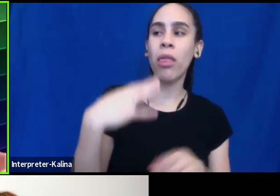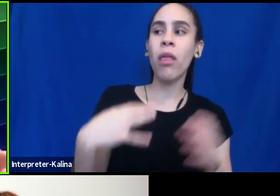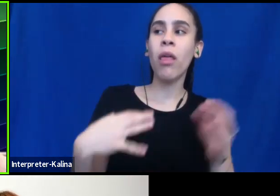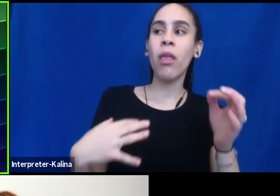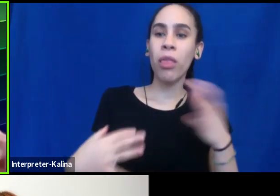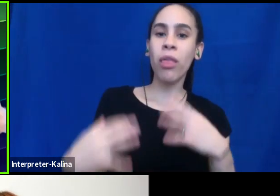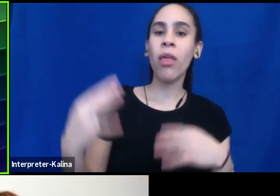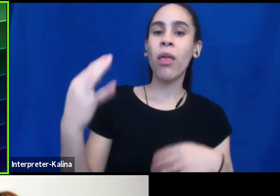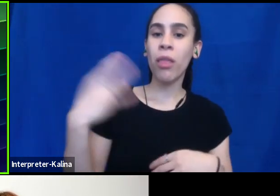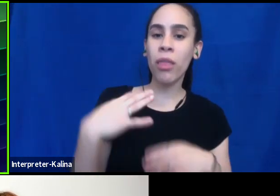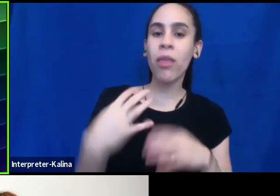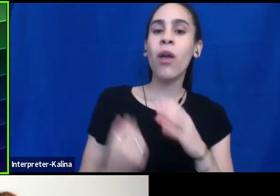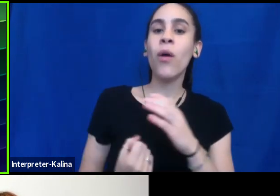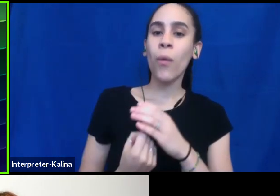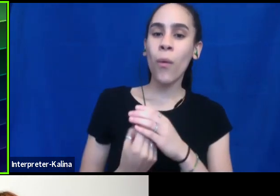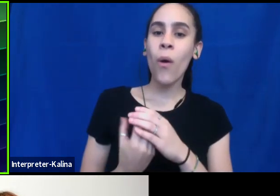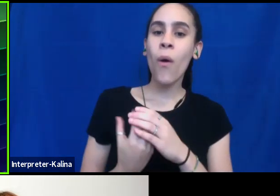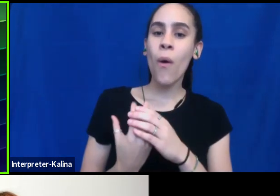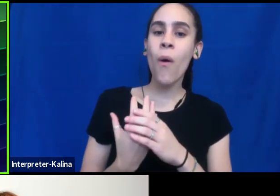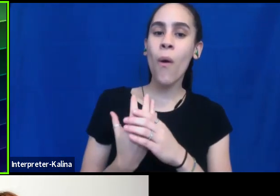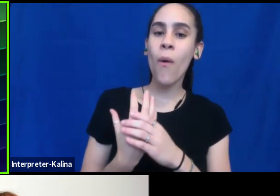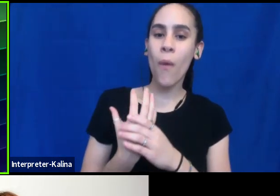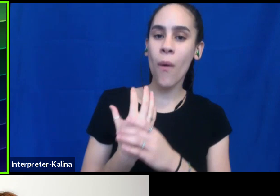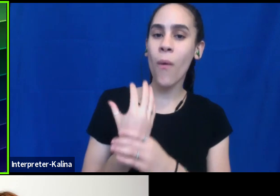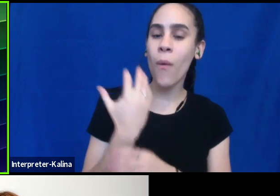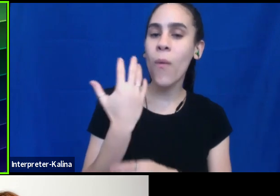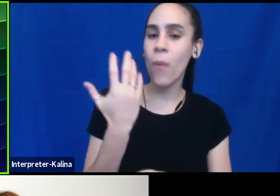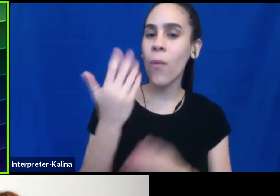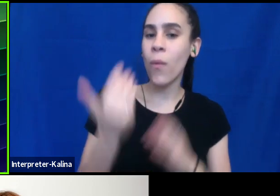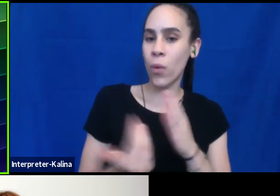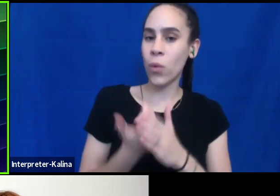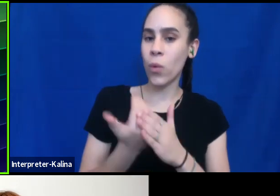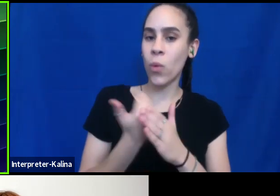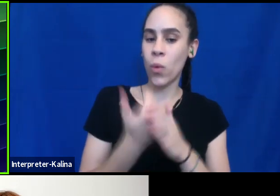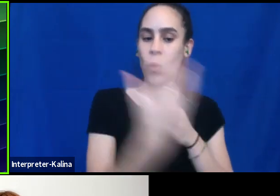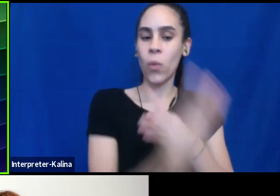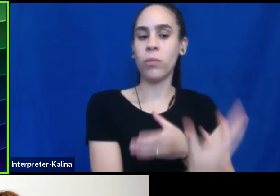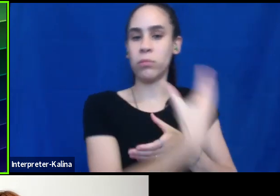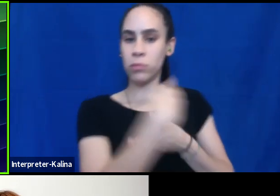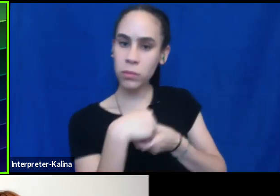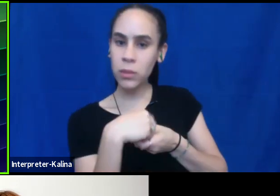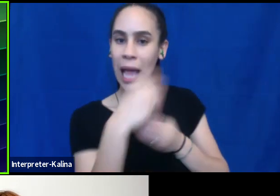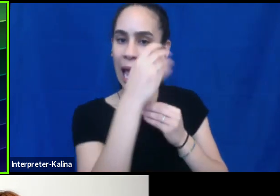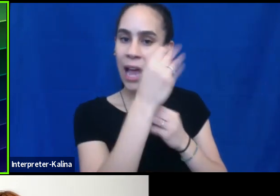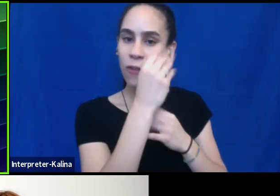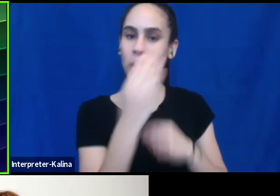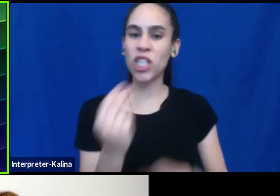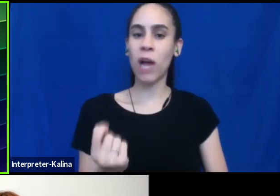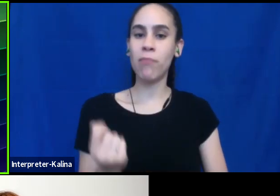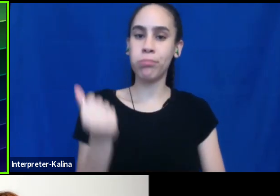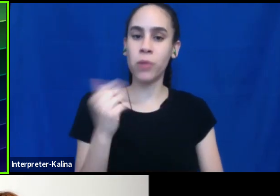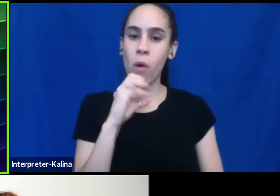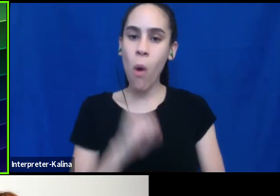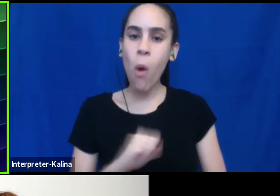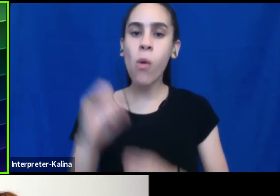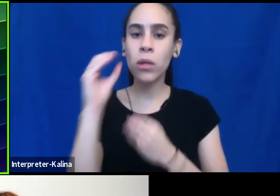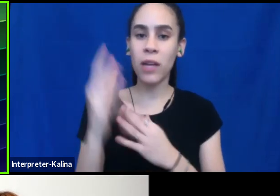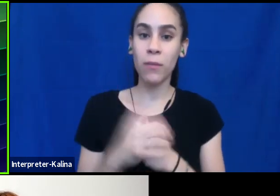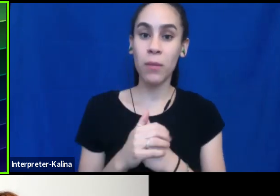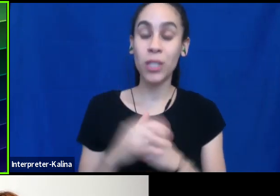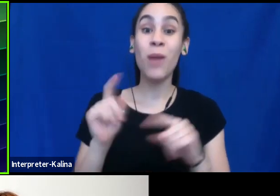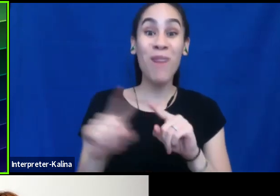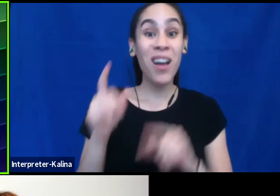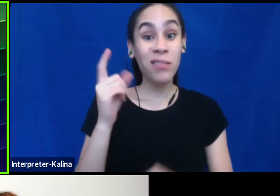magical thing where we put that new piece of information in our brain and, um, get rid of the old one, but it's a long